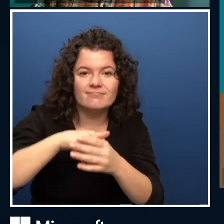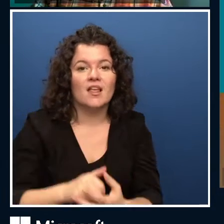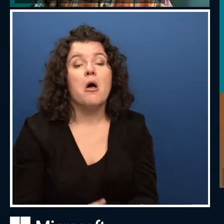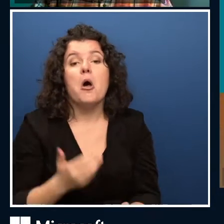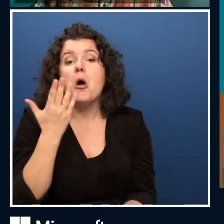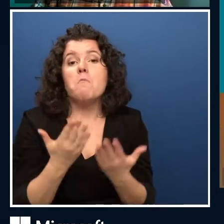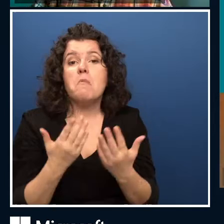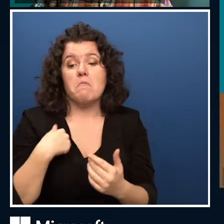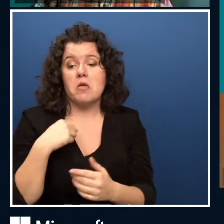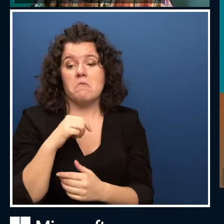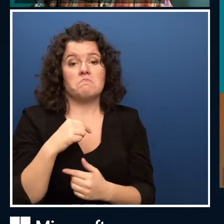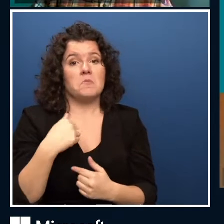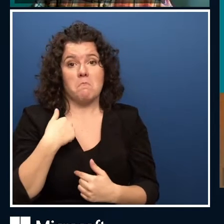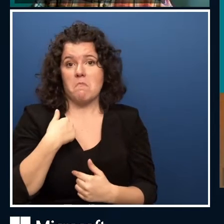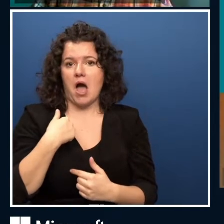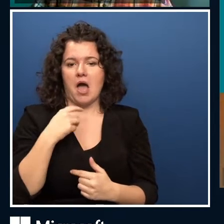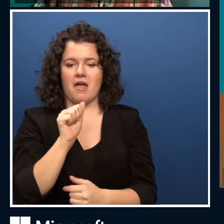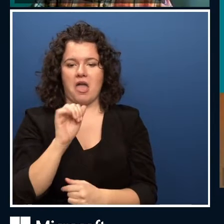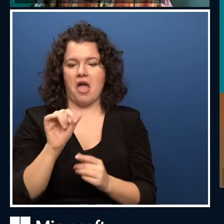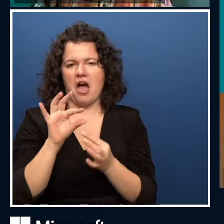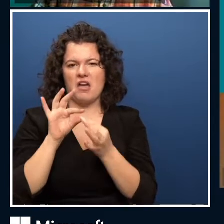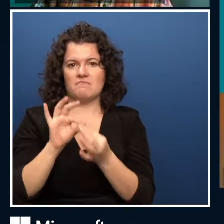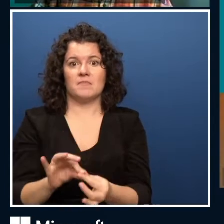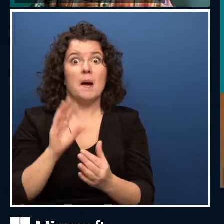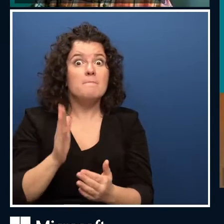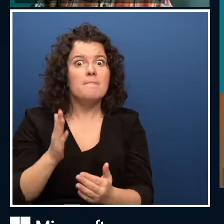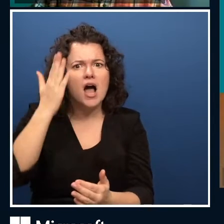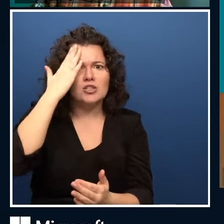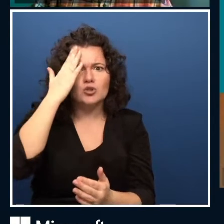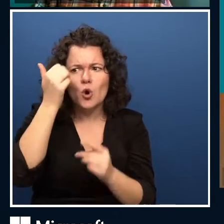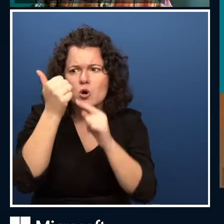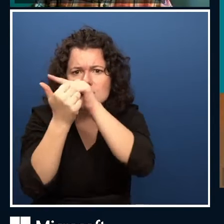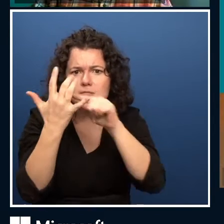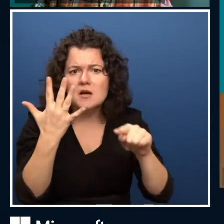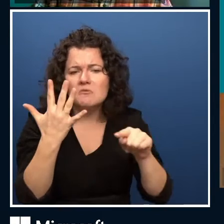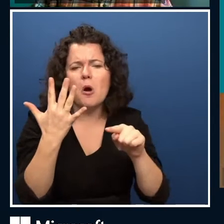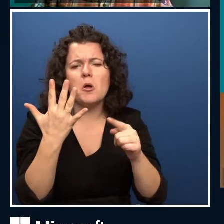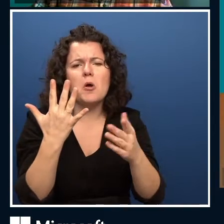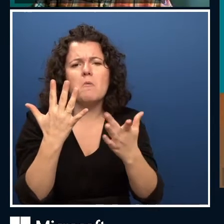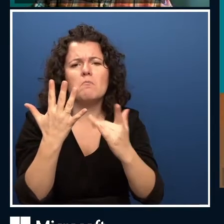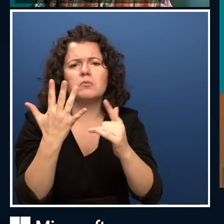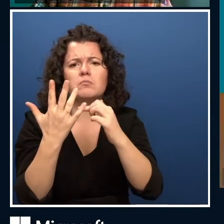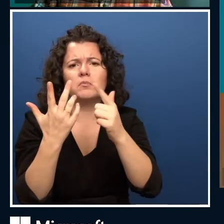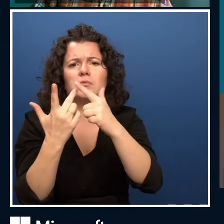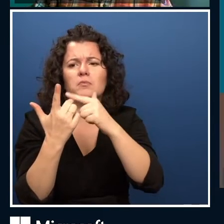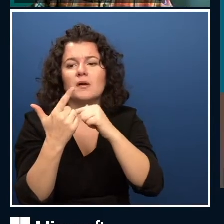available for you to actually extract and then use for what you see as the right purpose.